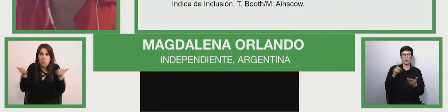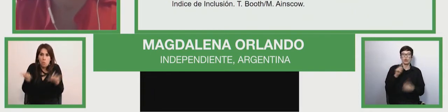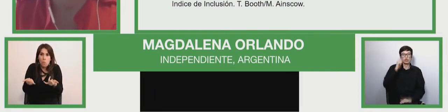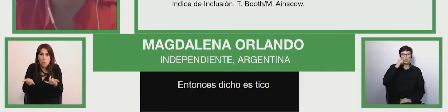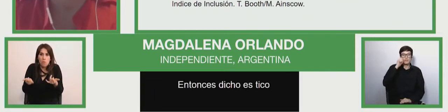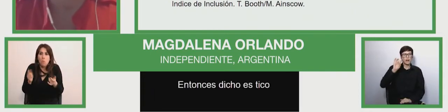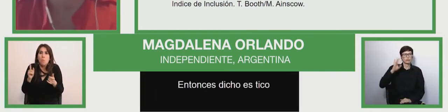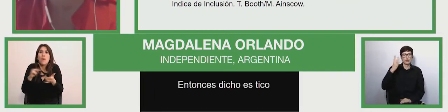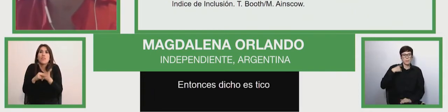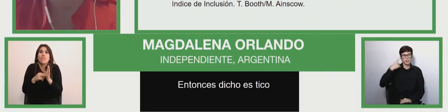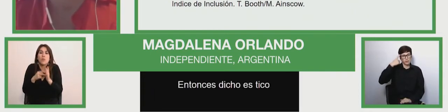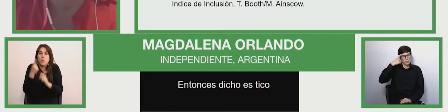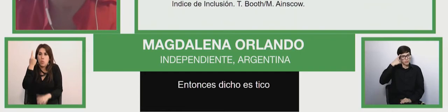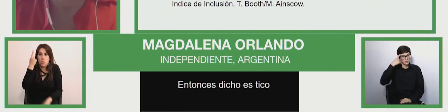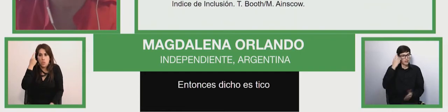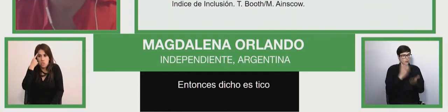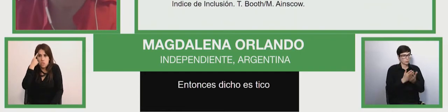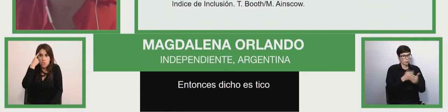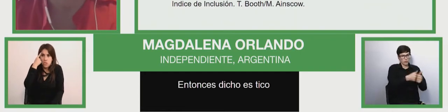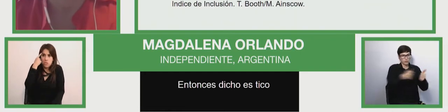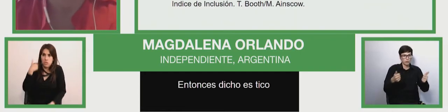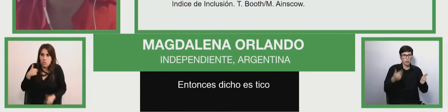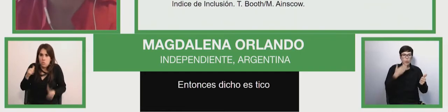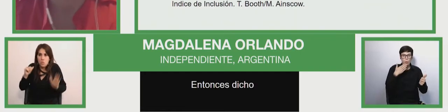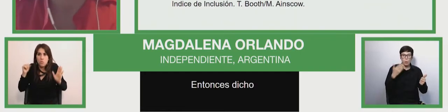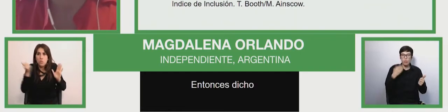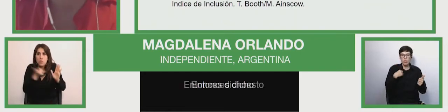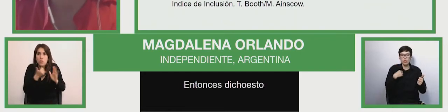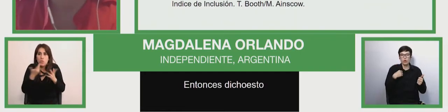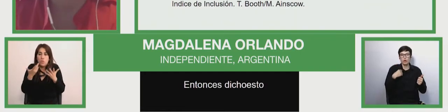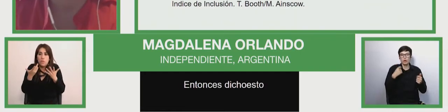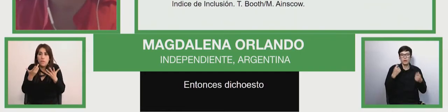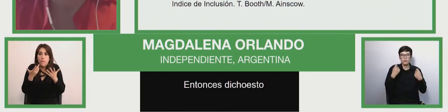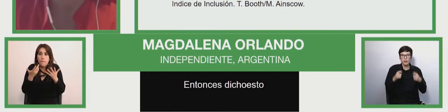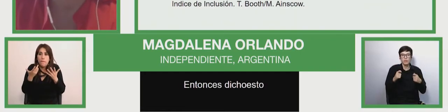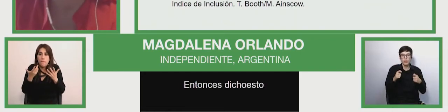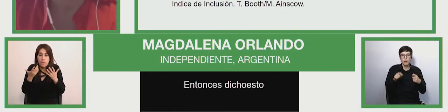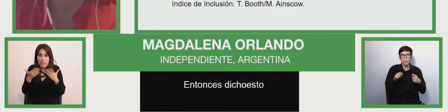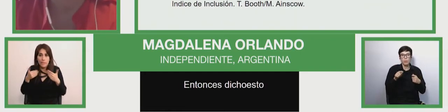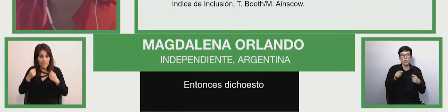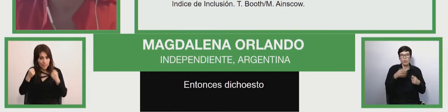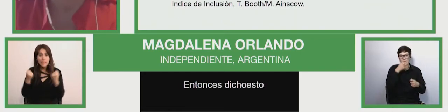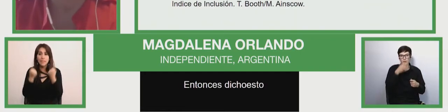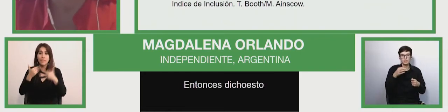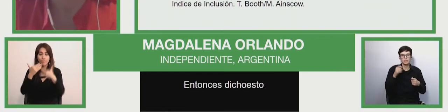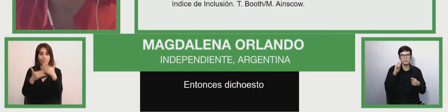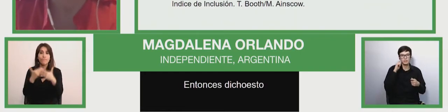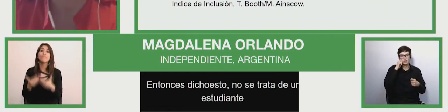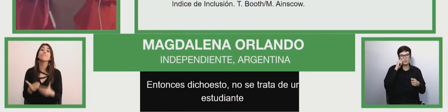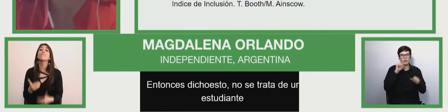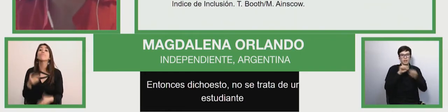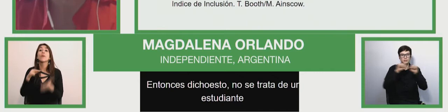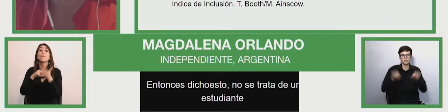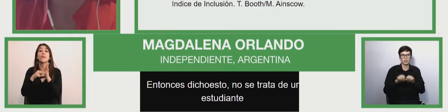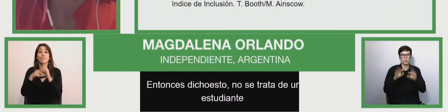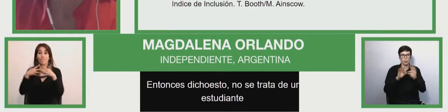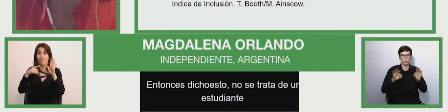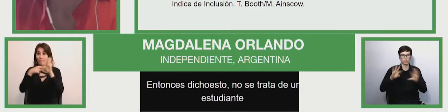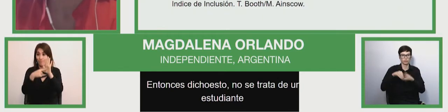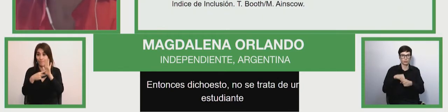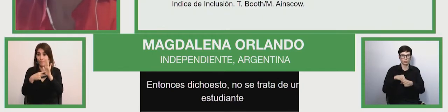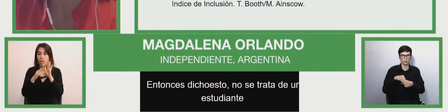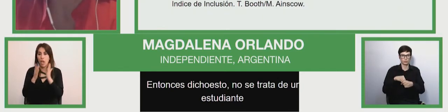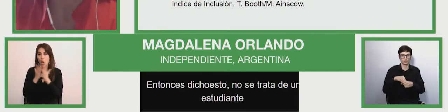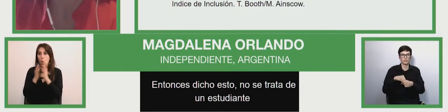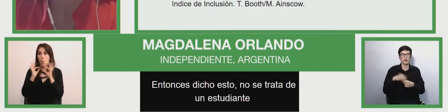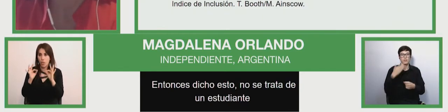talking about the students when we talk about inclusive system but access the discapacity system